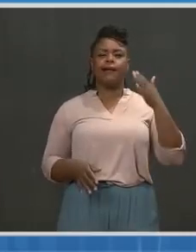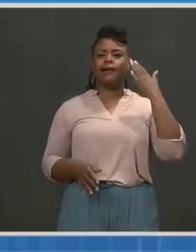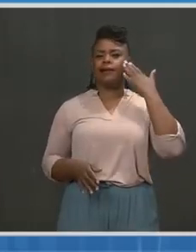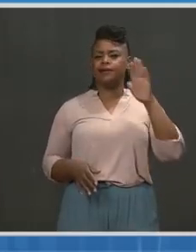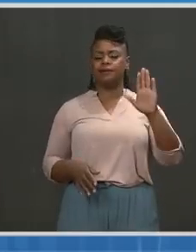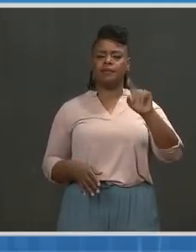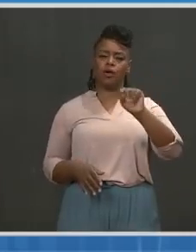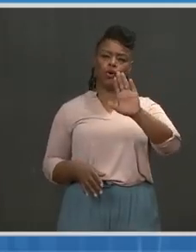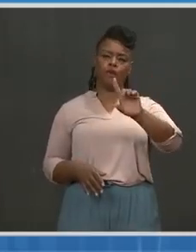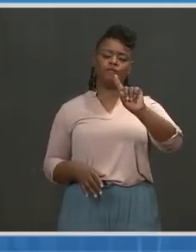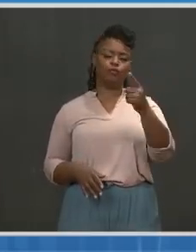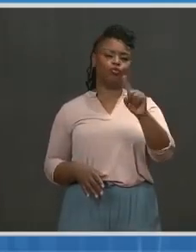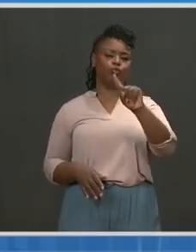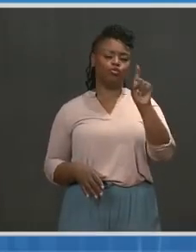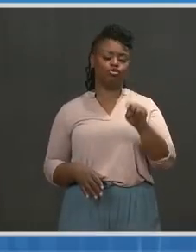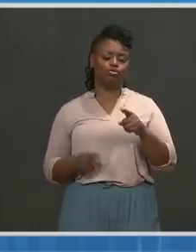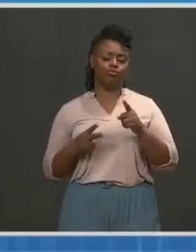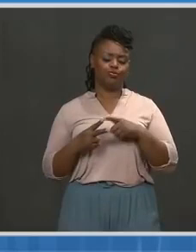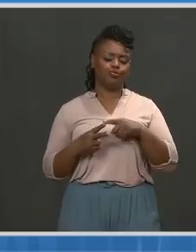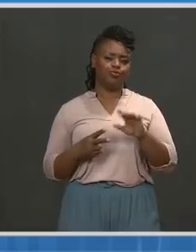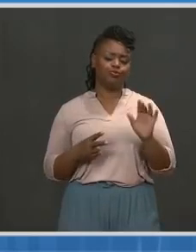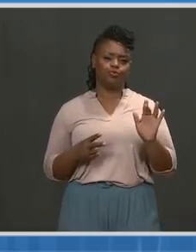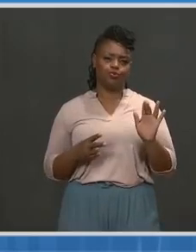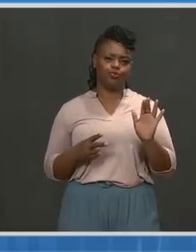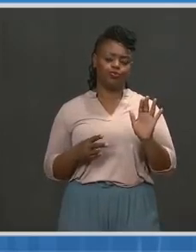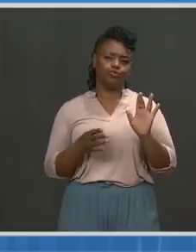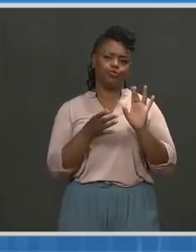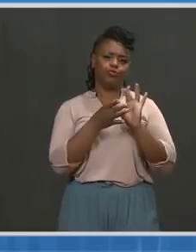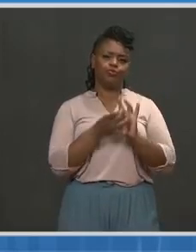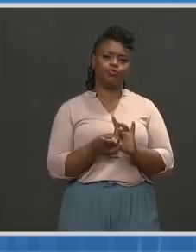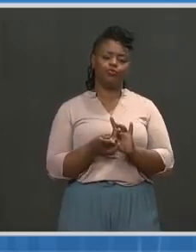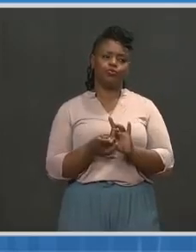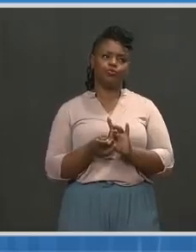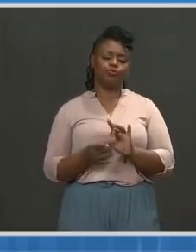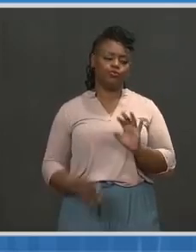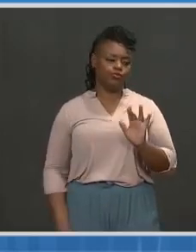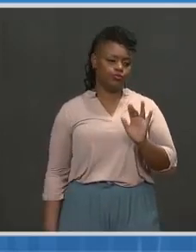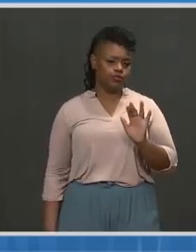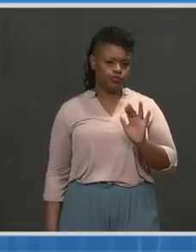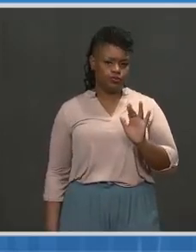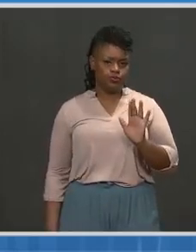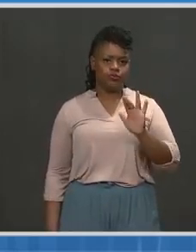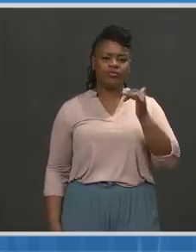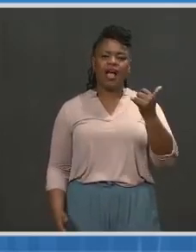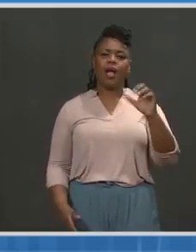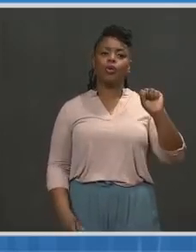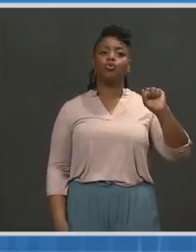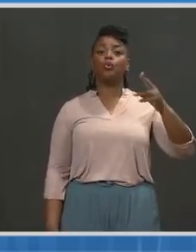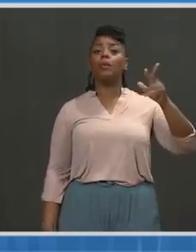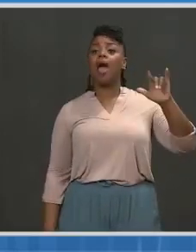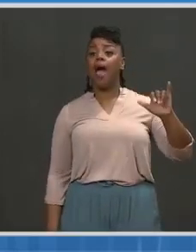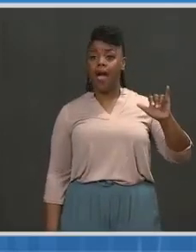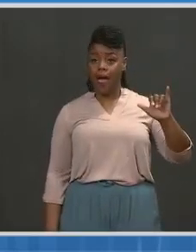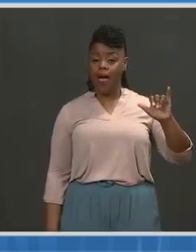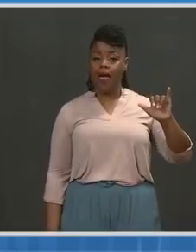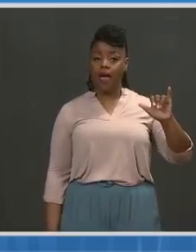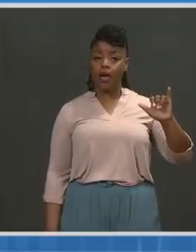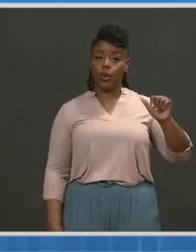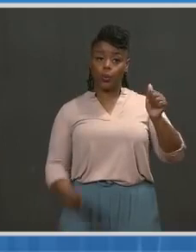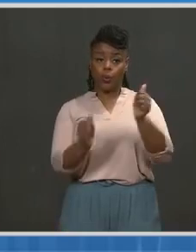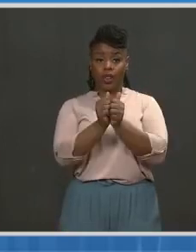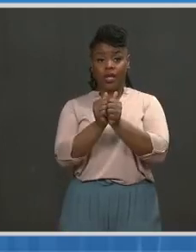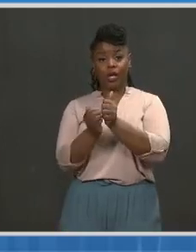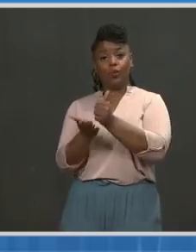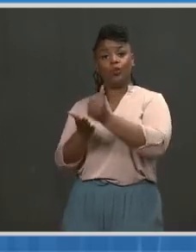parse the pieces. The first question was with regard to the supply in